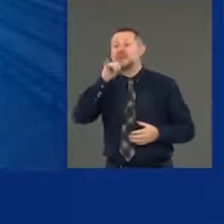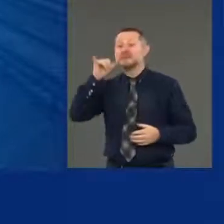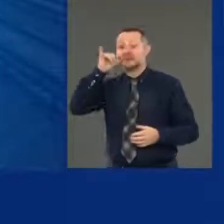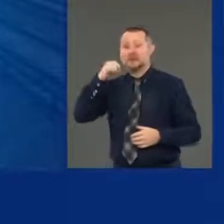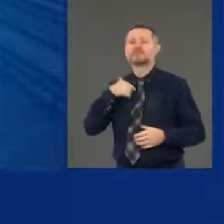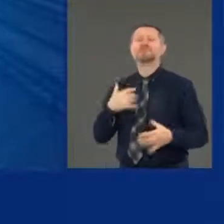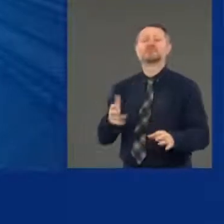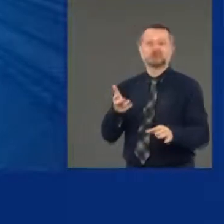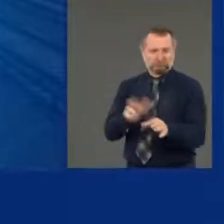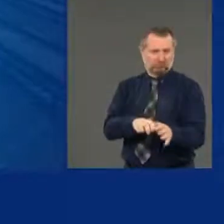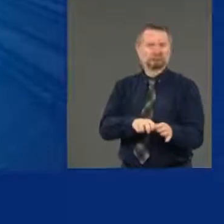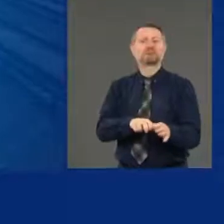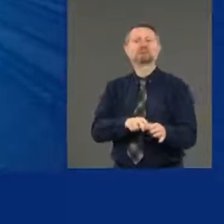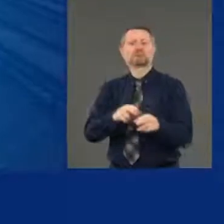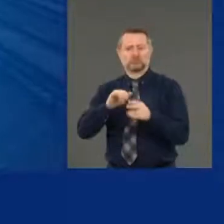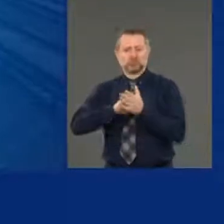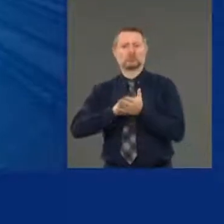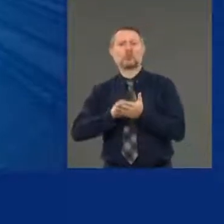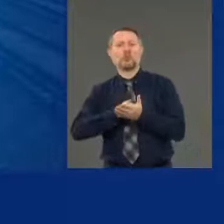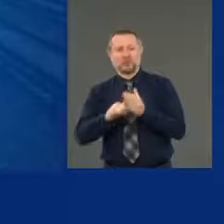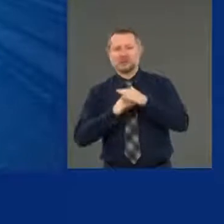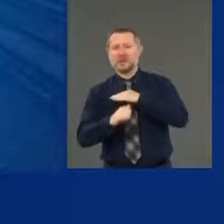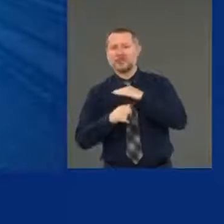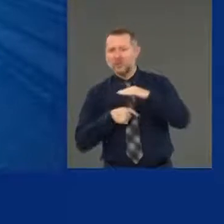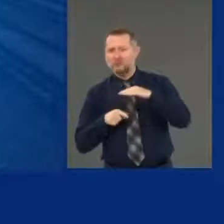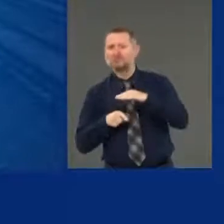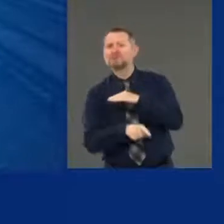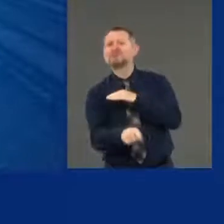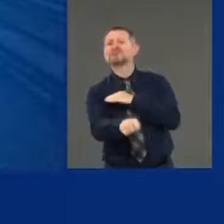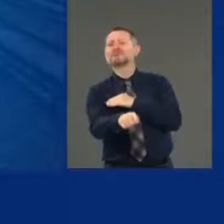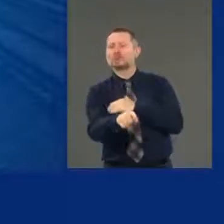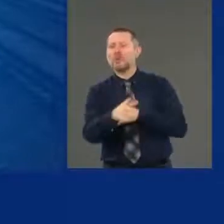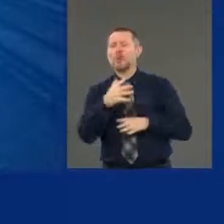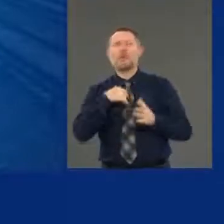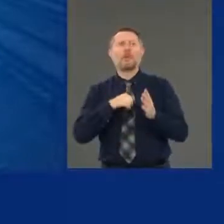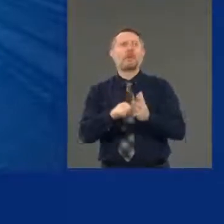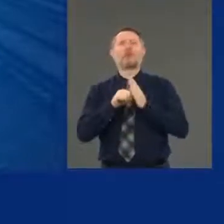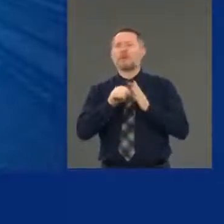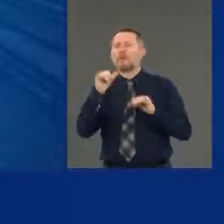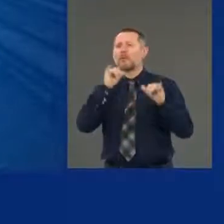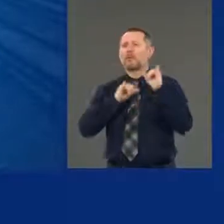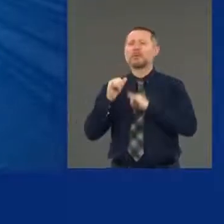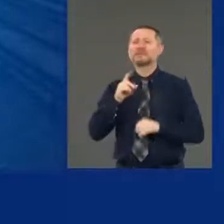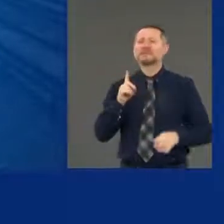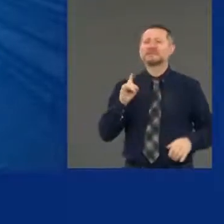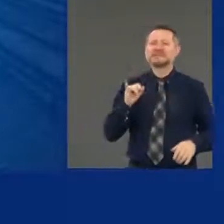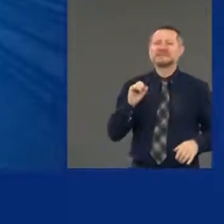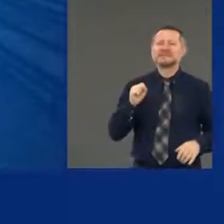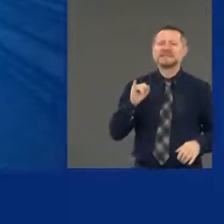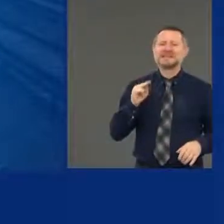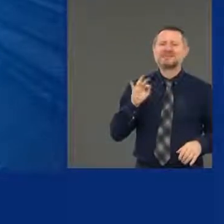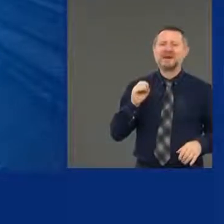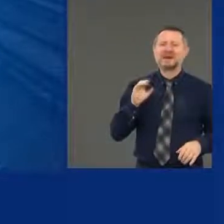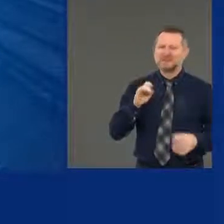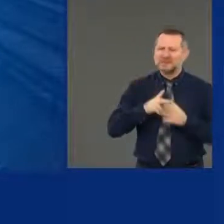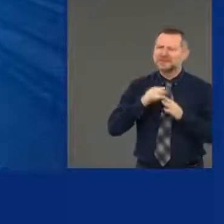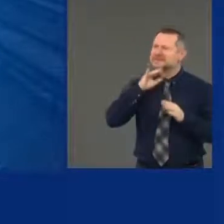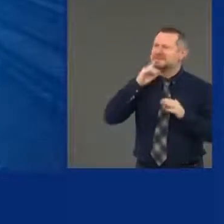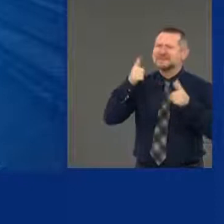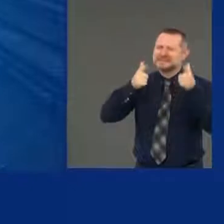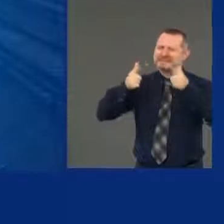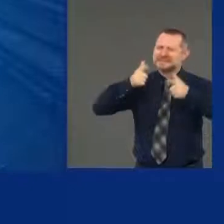It was remarkable. We now disinfect subway cars, Metro North cars. Disinfect.